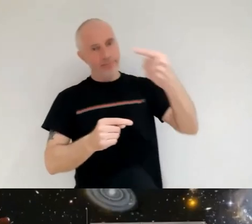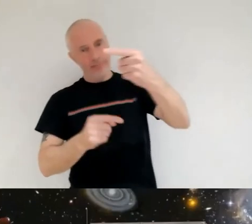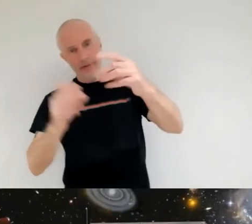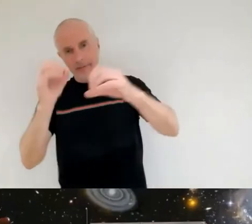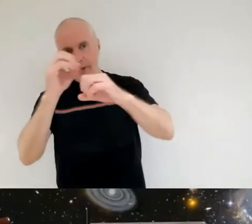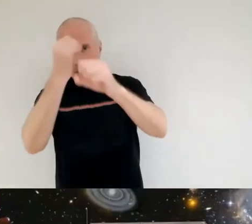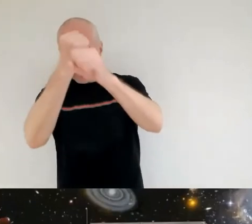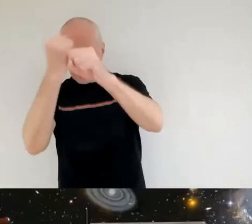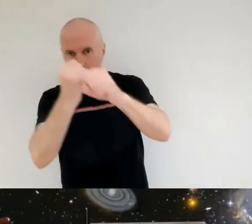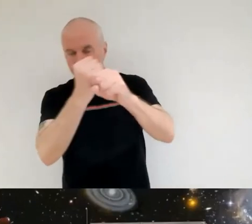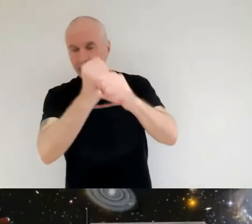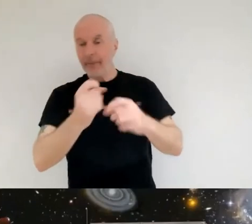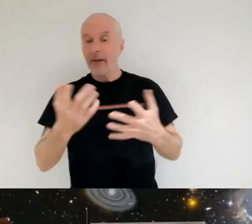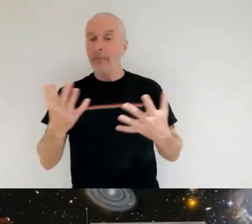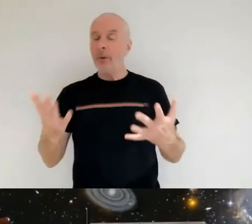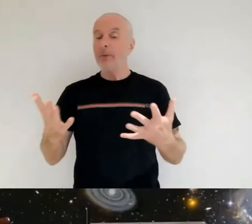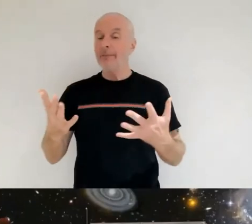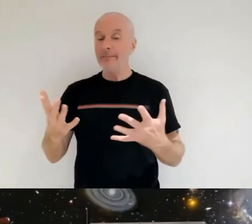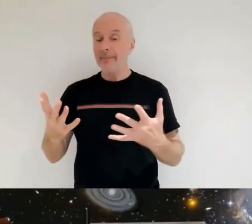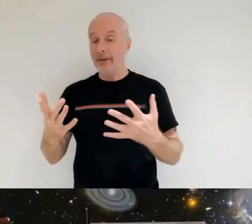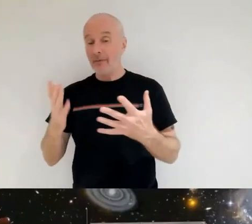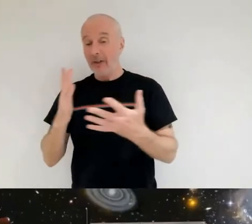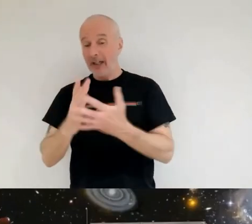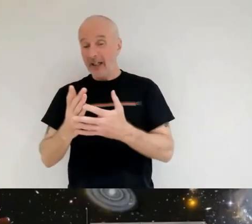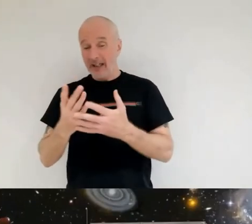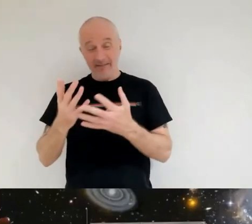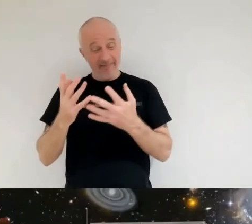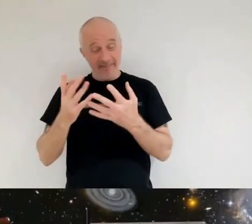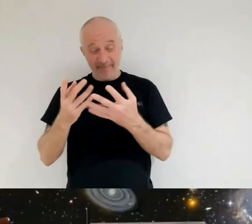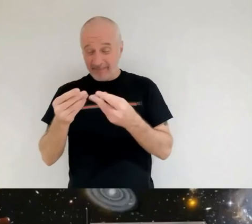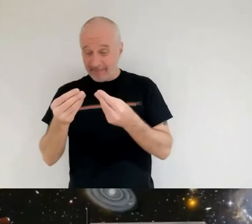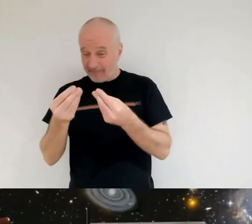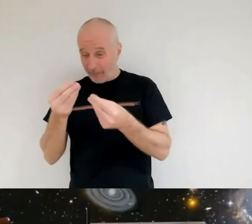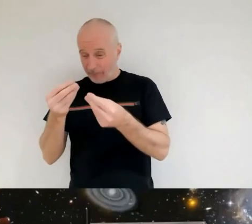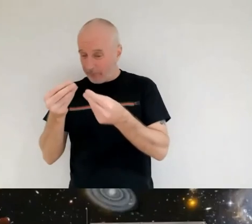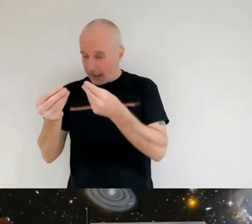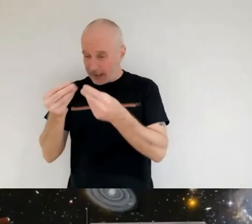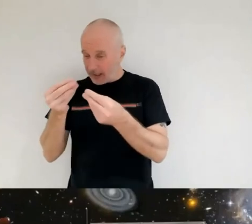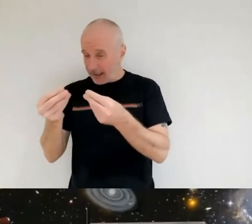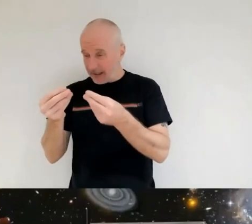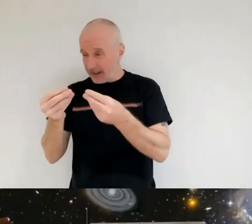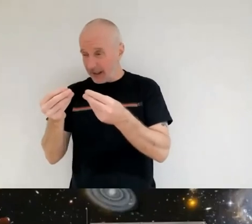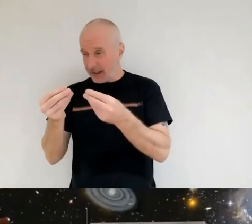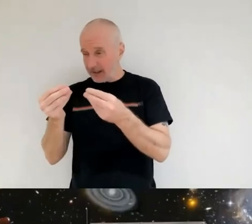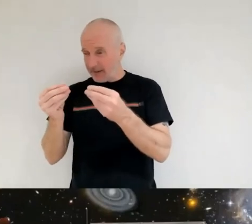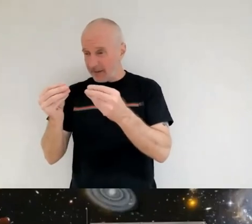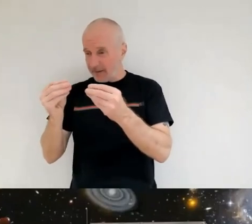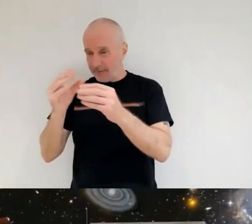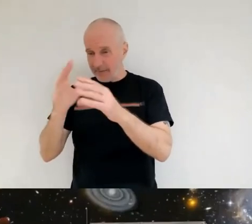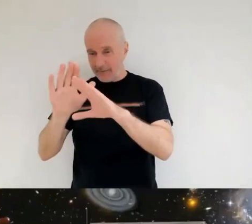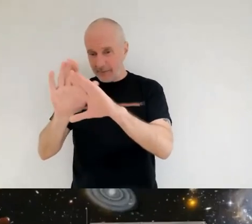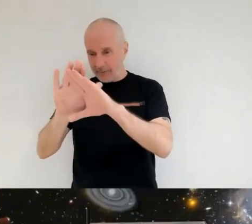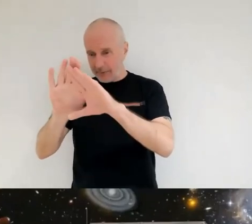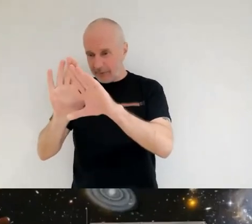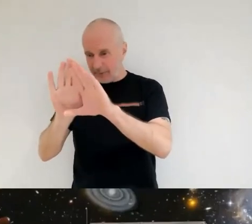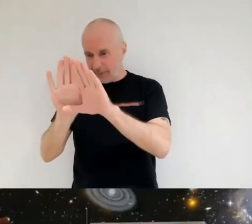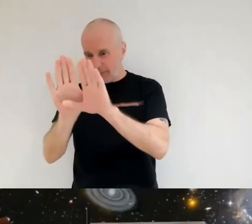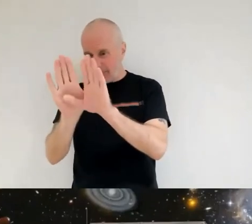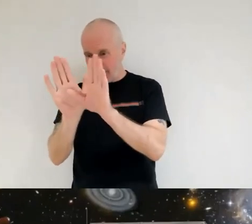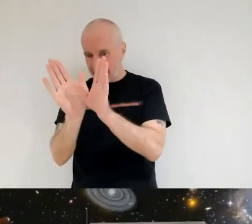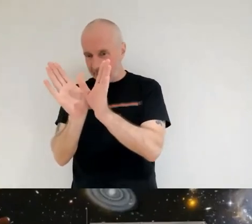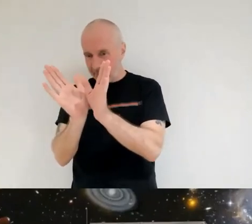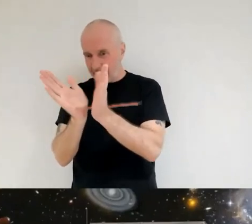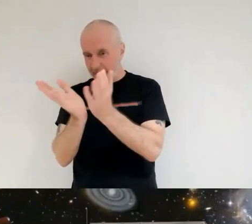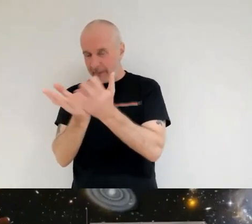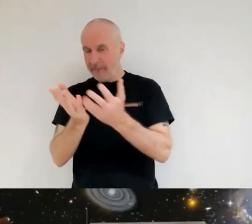are incredibly fragile and they're quite exposed and we have a real issue in low earth orbit with space debris